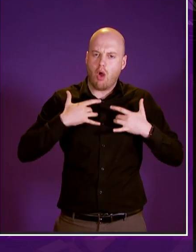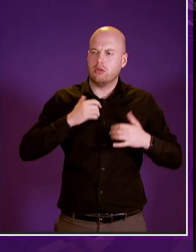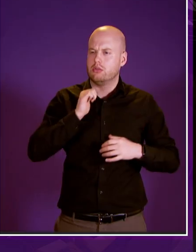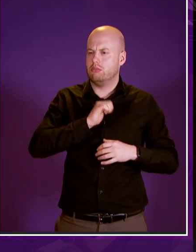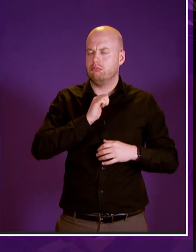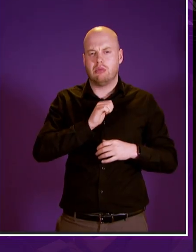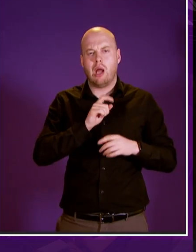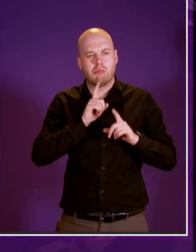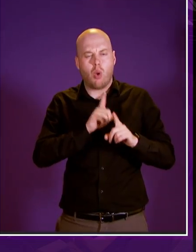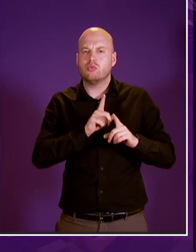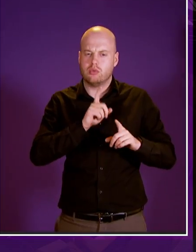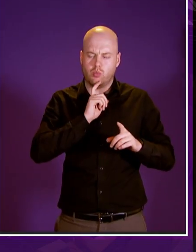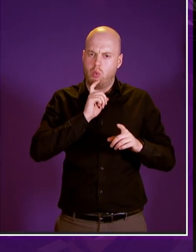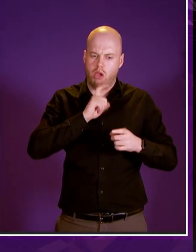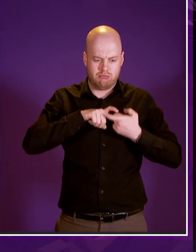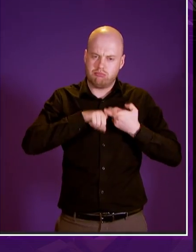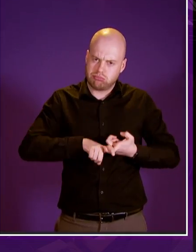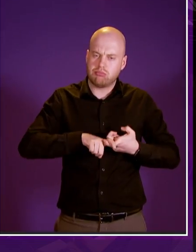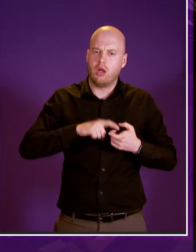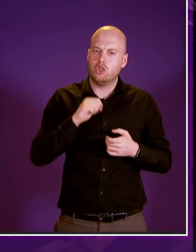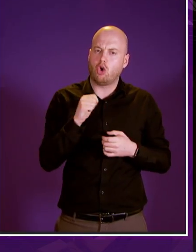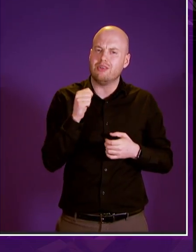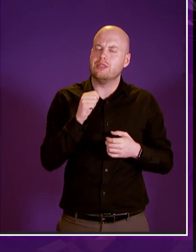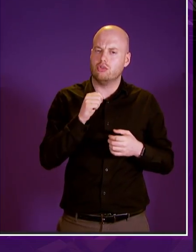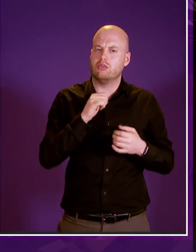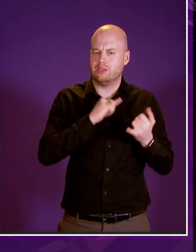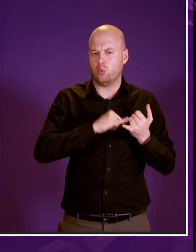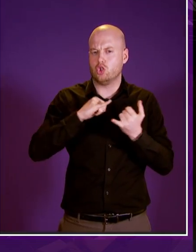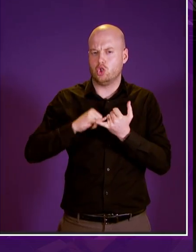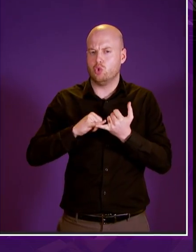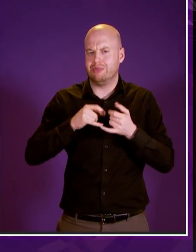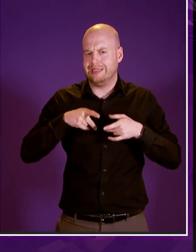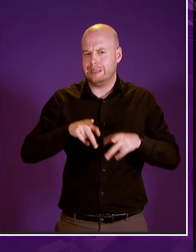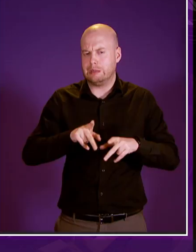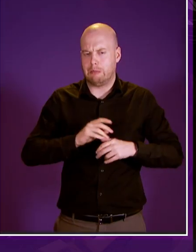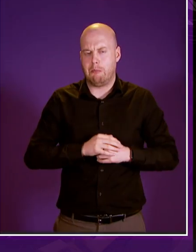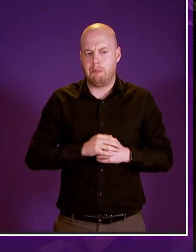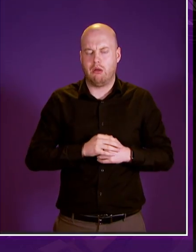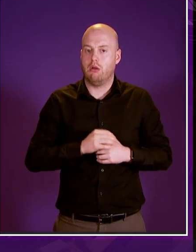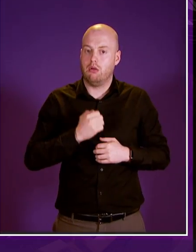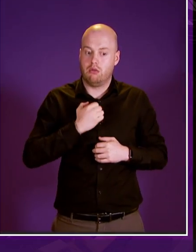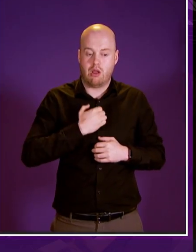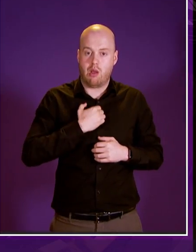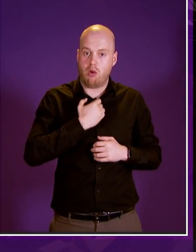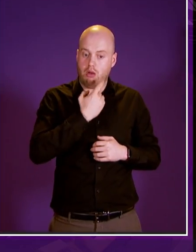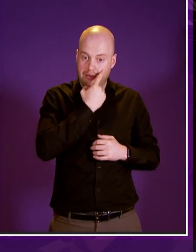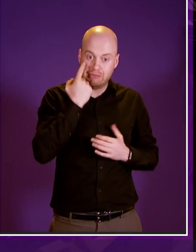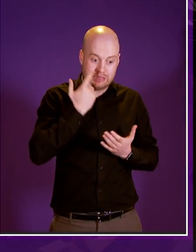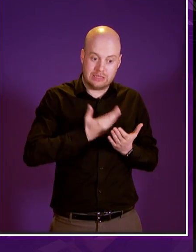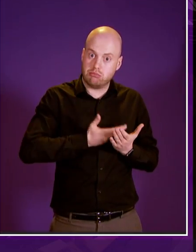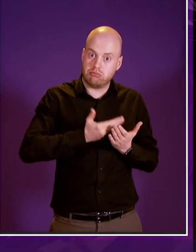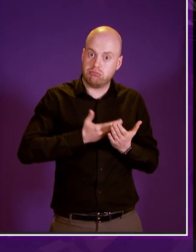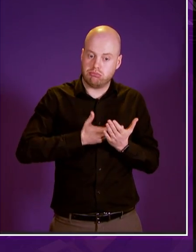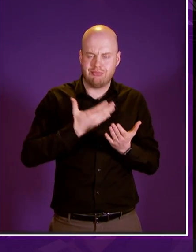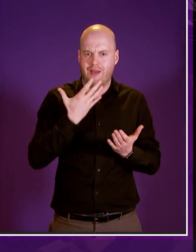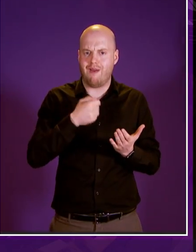scottish social security system an approach which is markedly different from what we have at the moment and one evidenced by the scottish